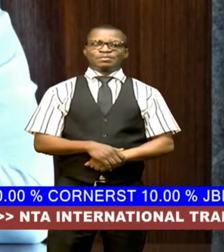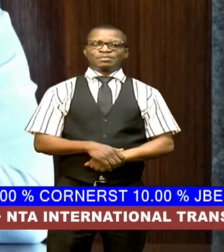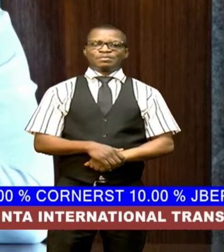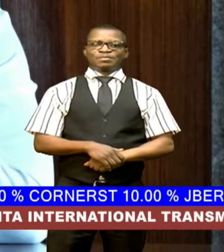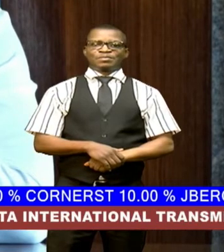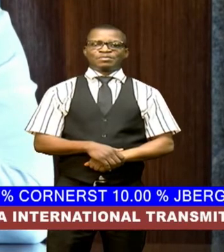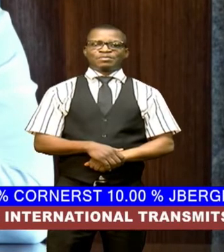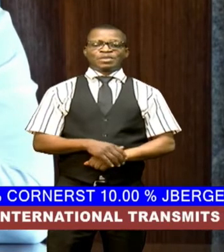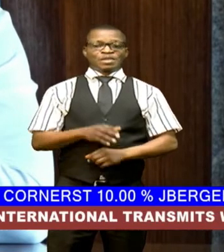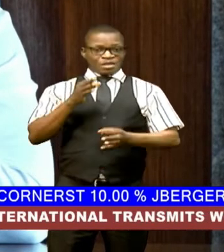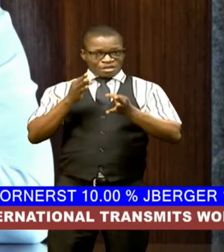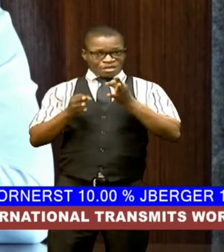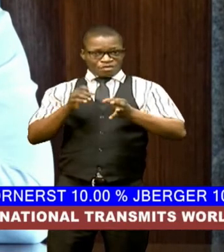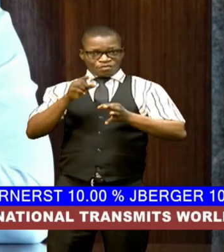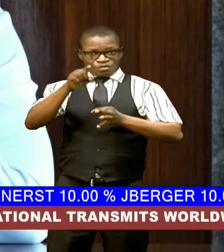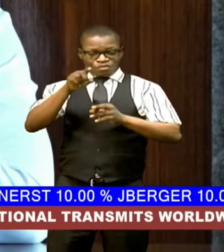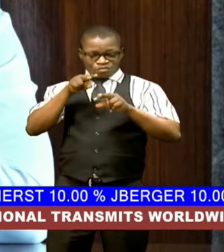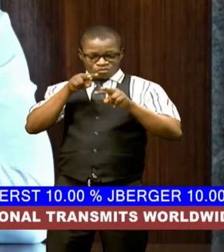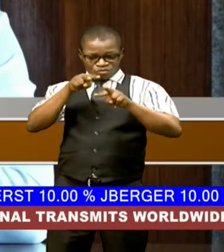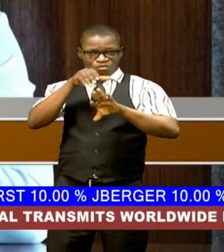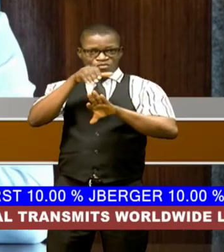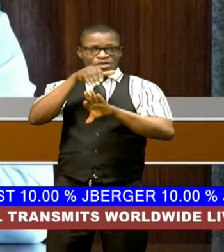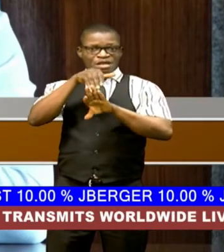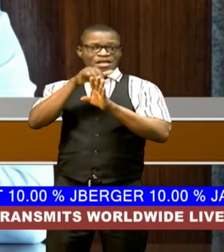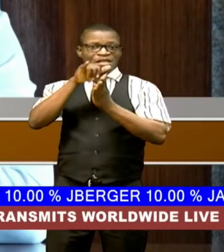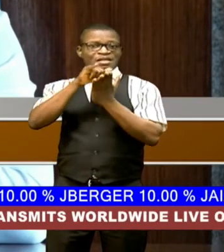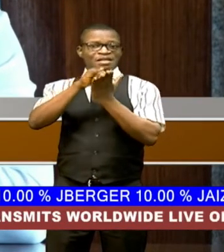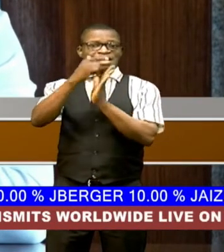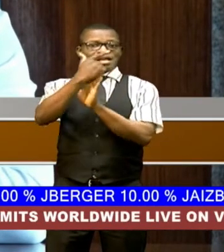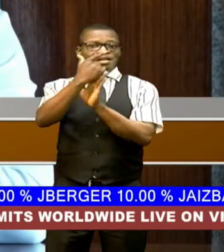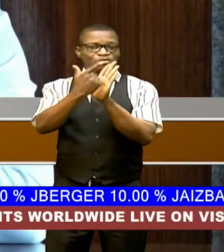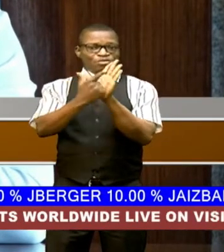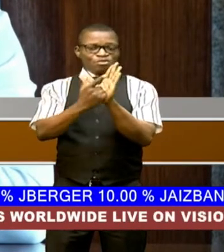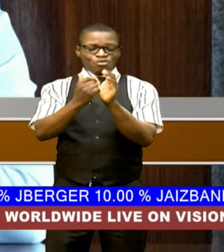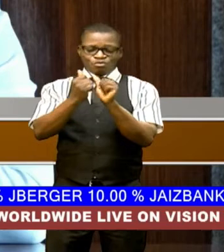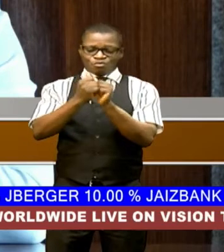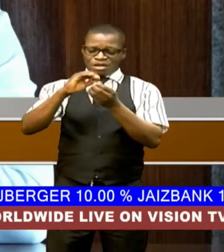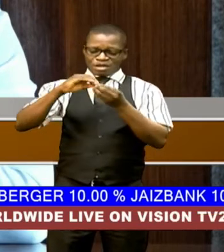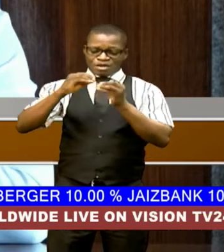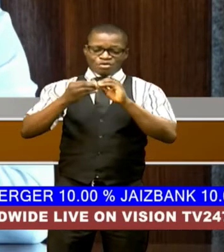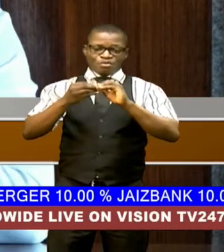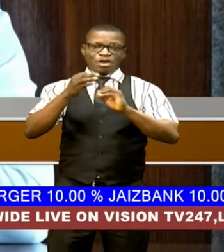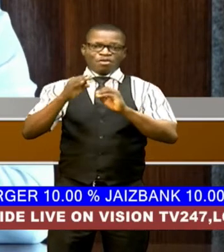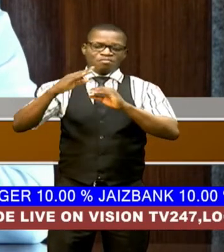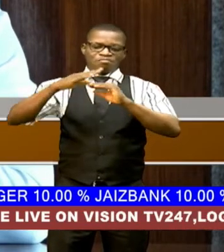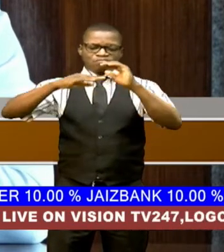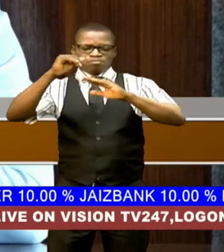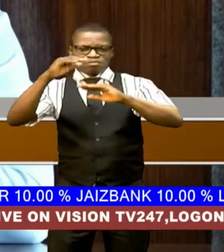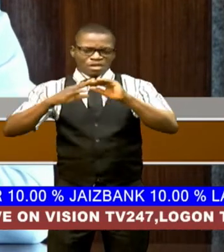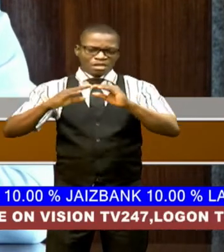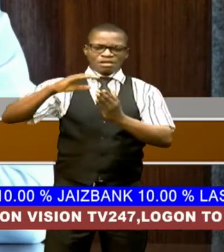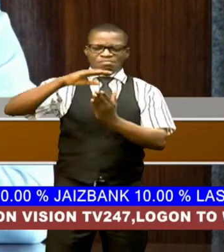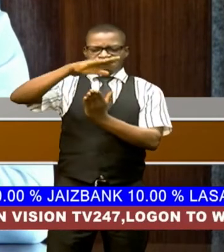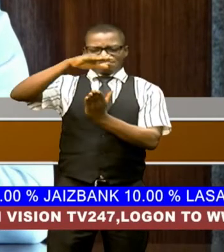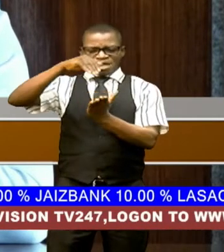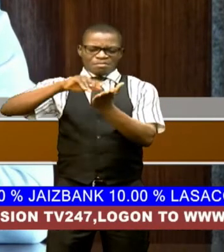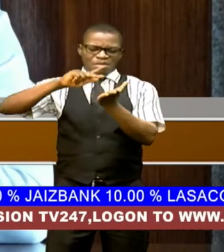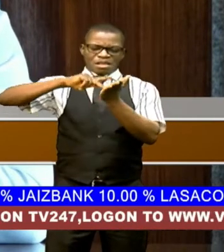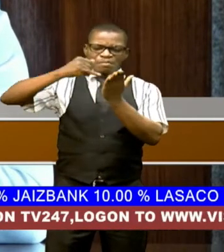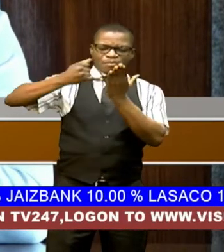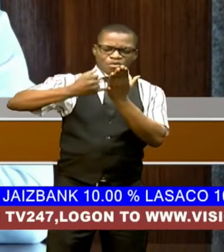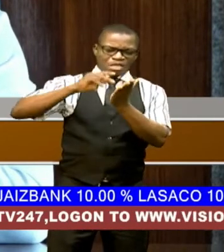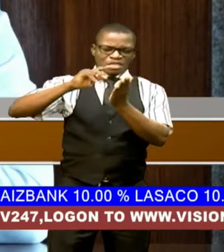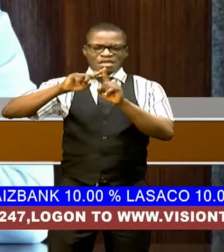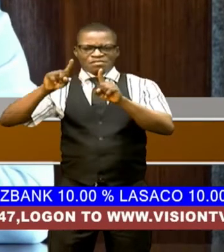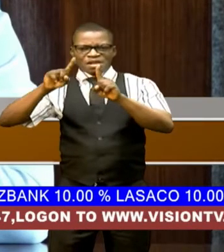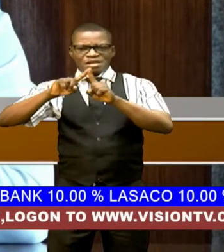if we look at the provisions in that act and the number of infrastructure and capital projects proposed proposed by